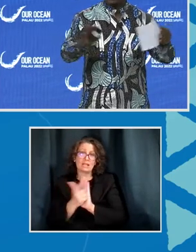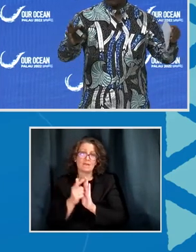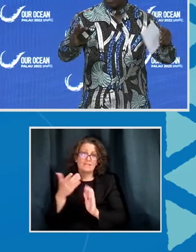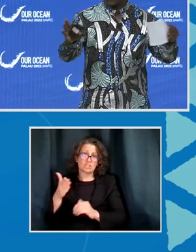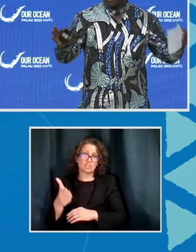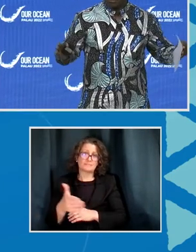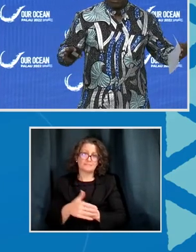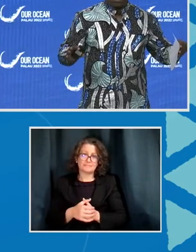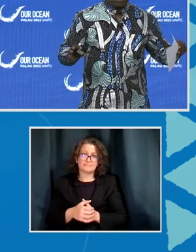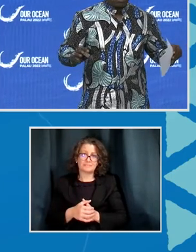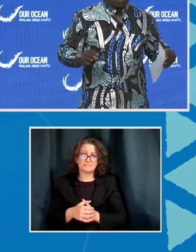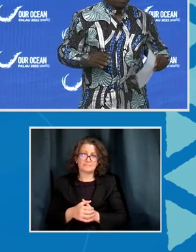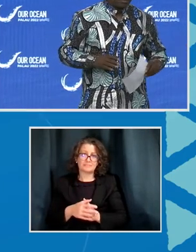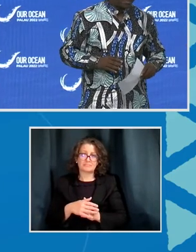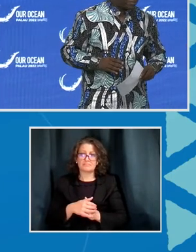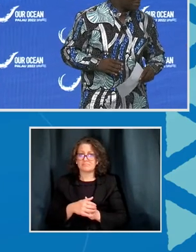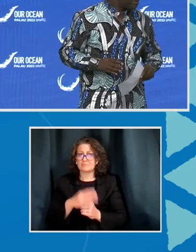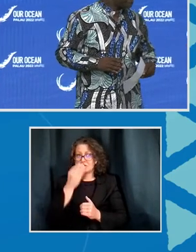Don't care about that.